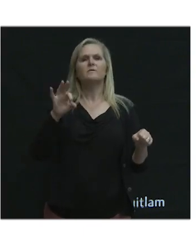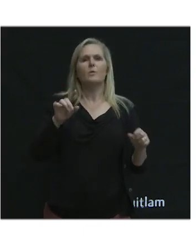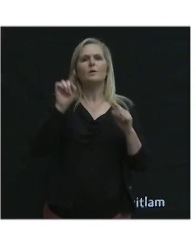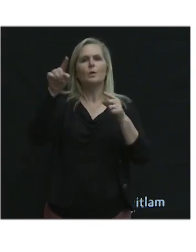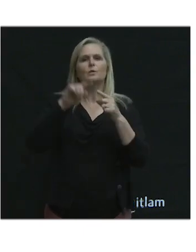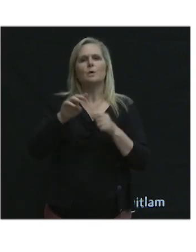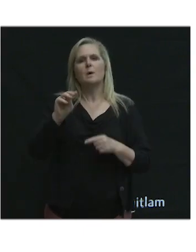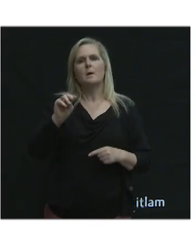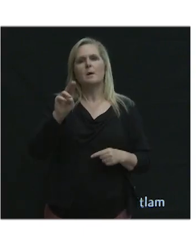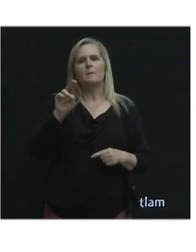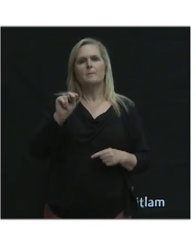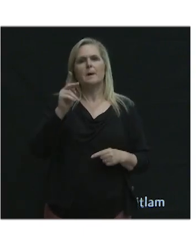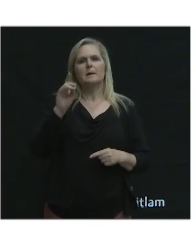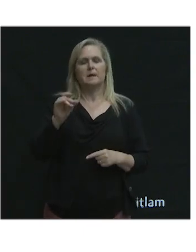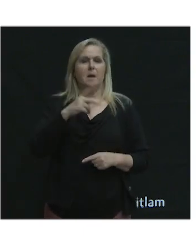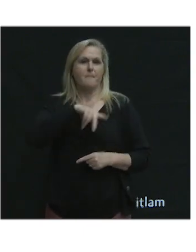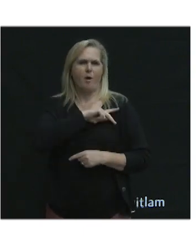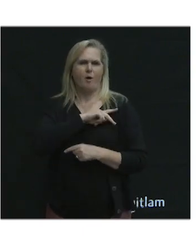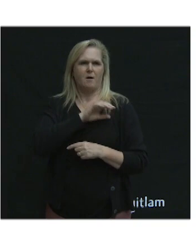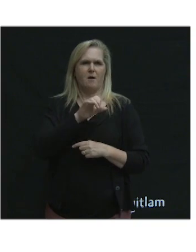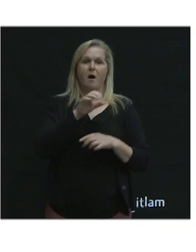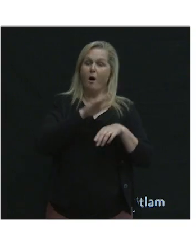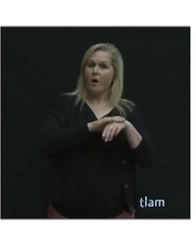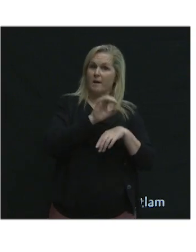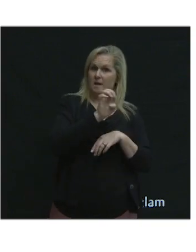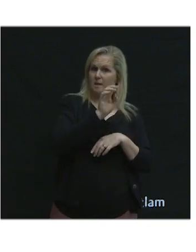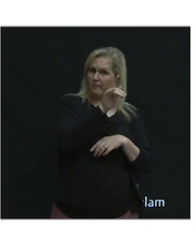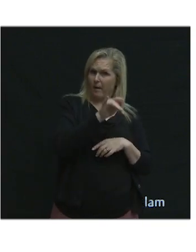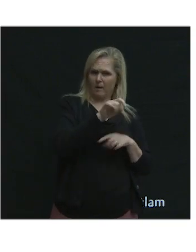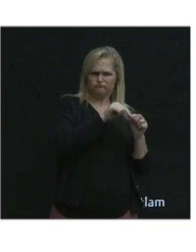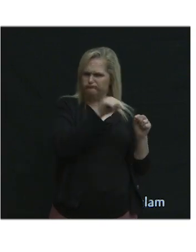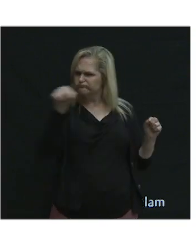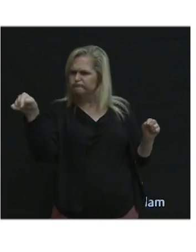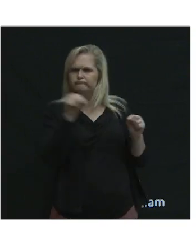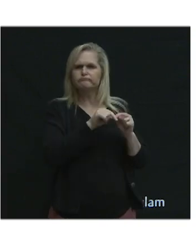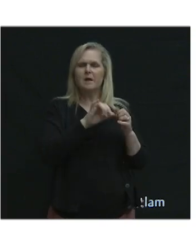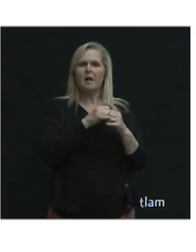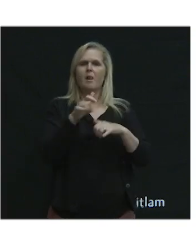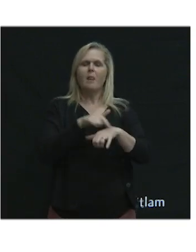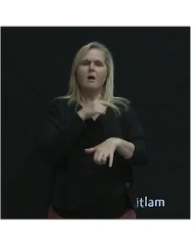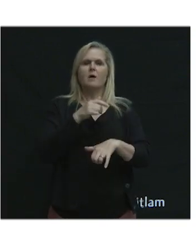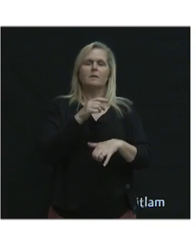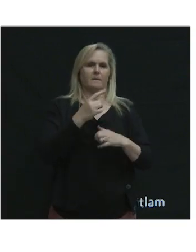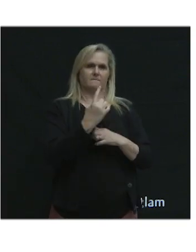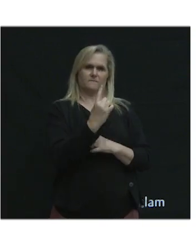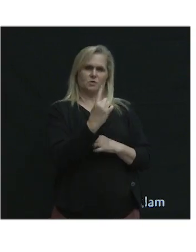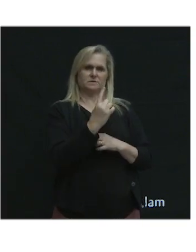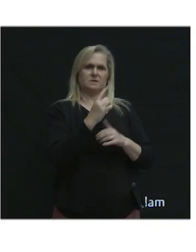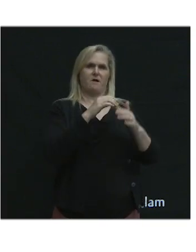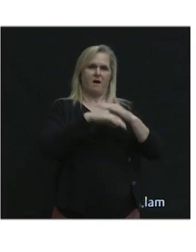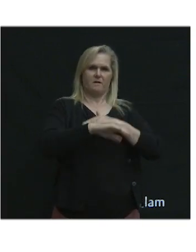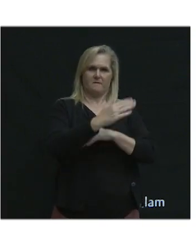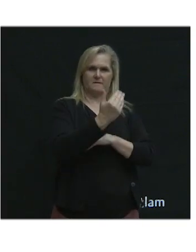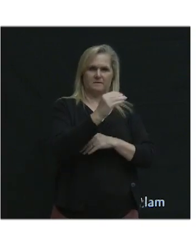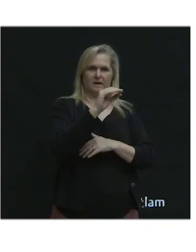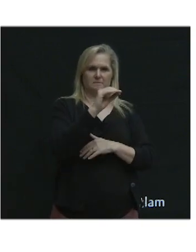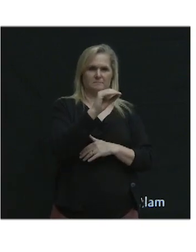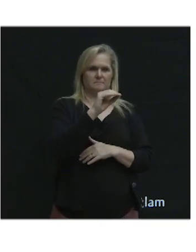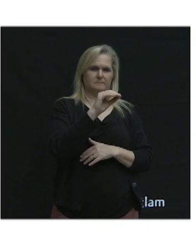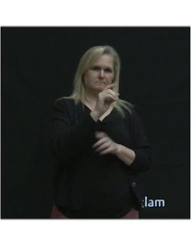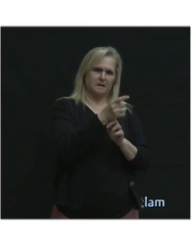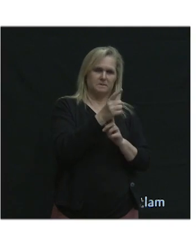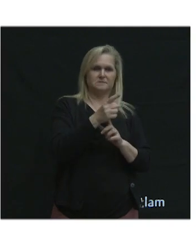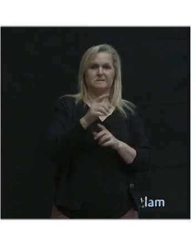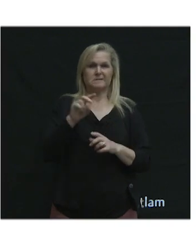to Mundy Park, well, how long would that take you on an e-bike? First one under 15 minutes. Second one under 30 minutes.